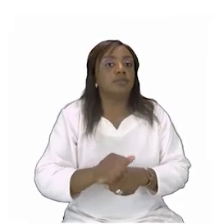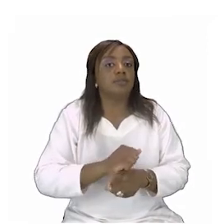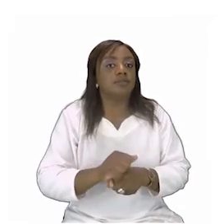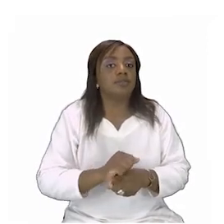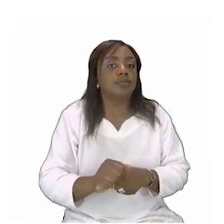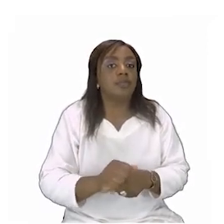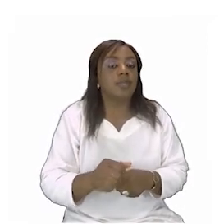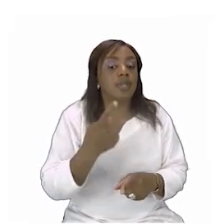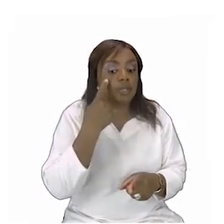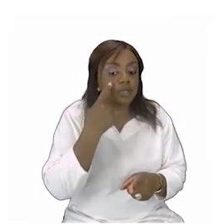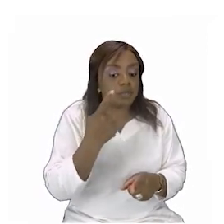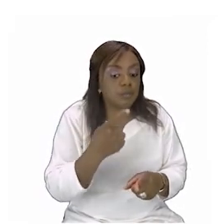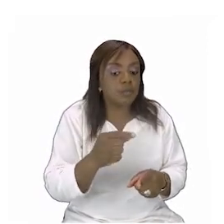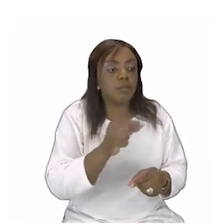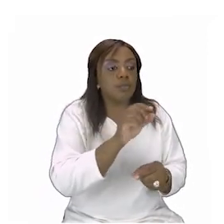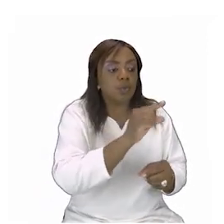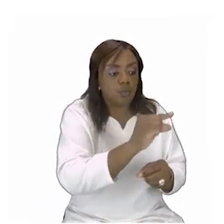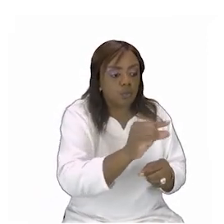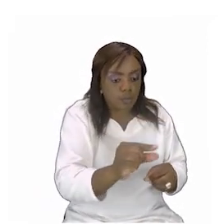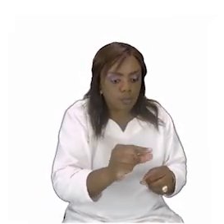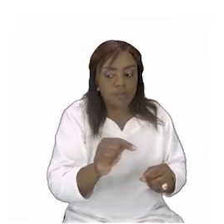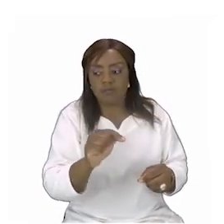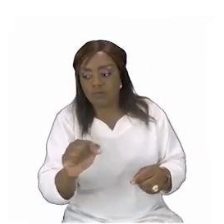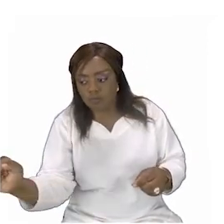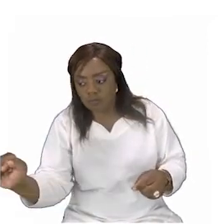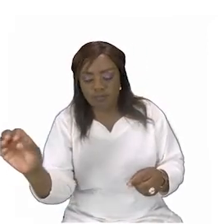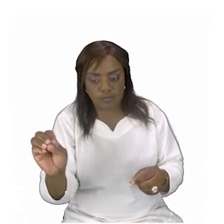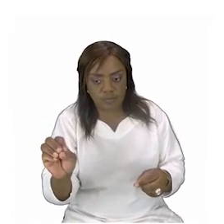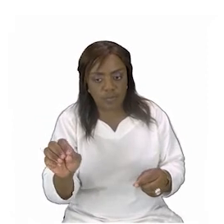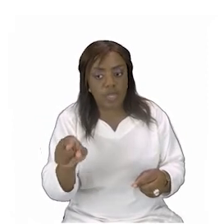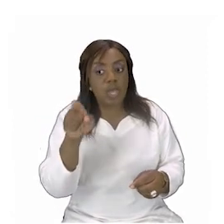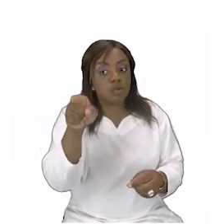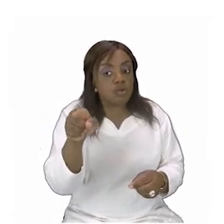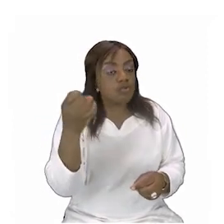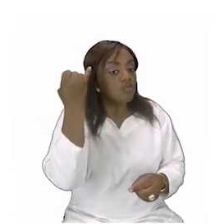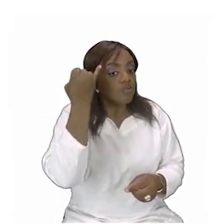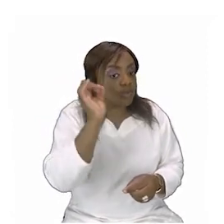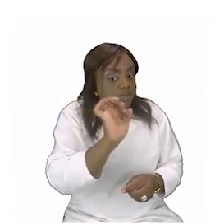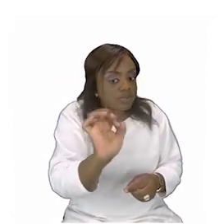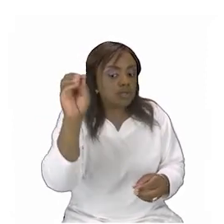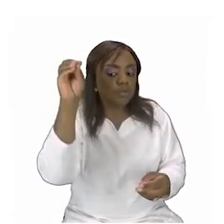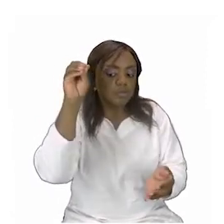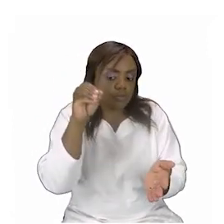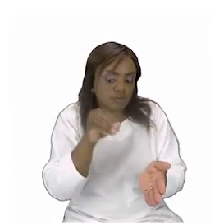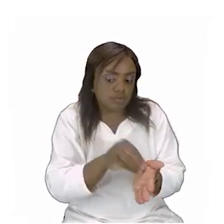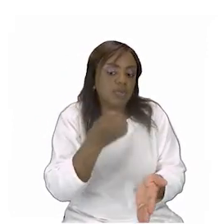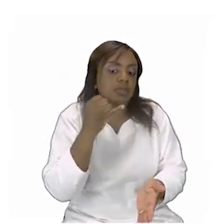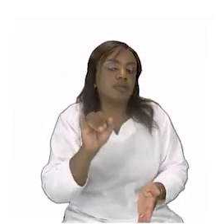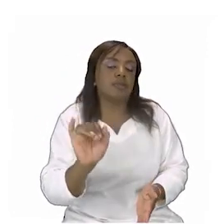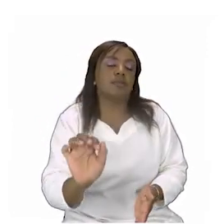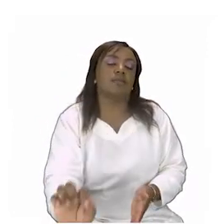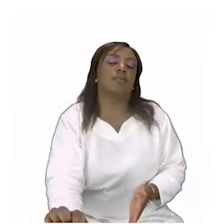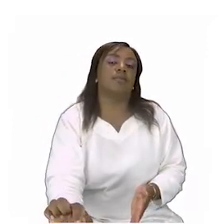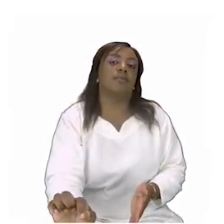is a dash i want you to put your own information your own story so it is like